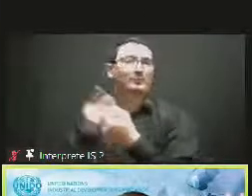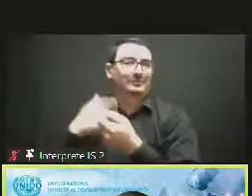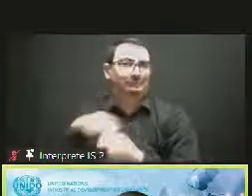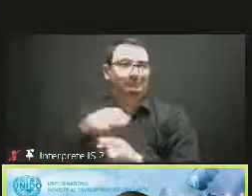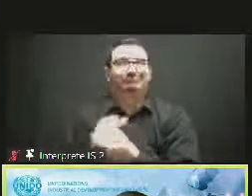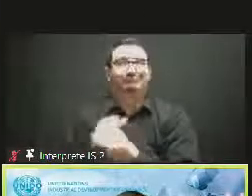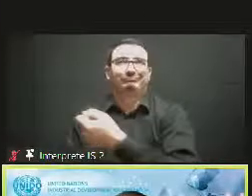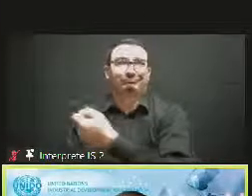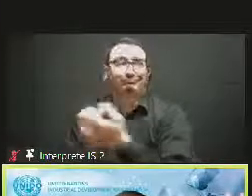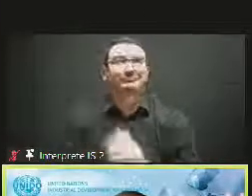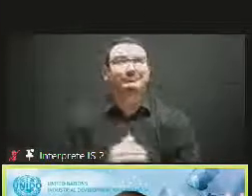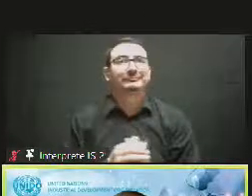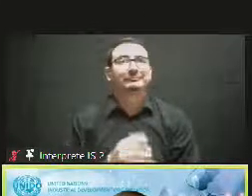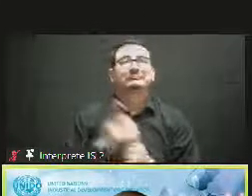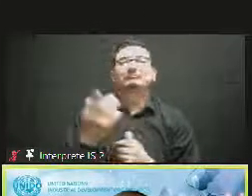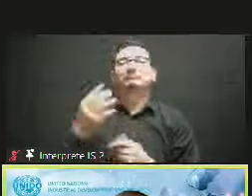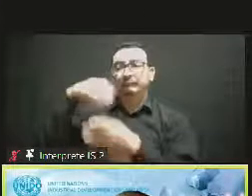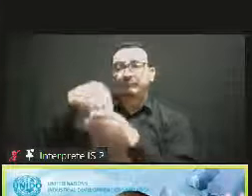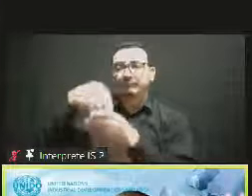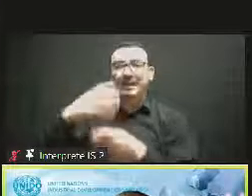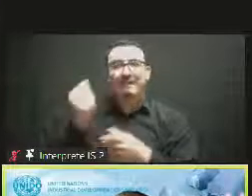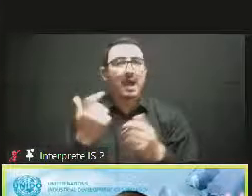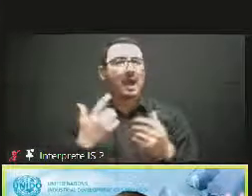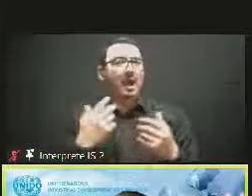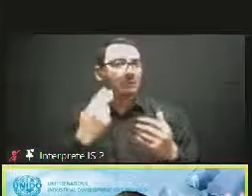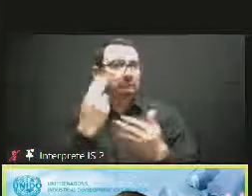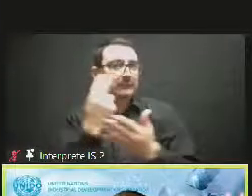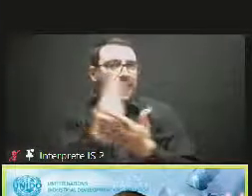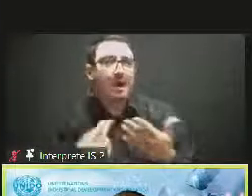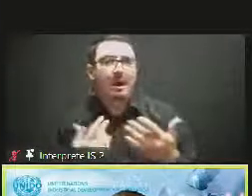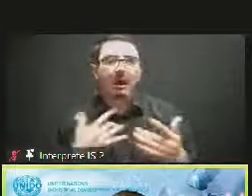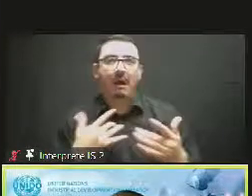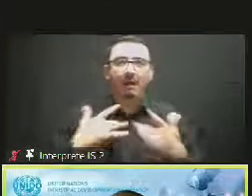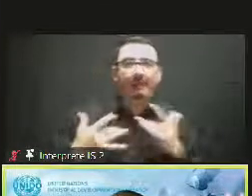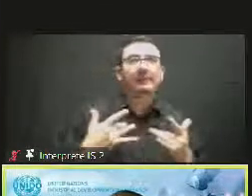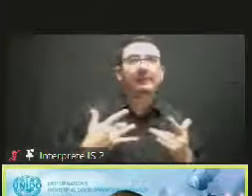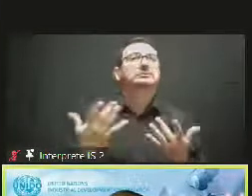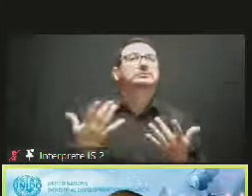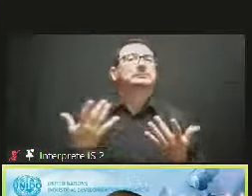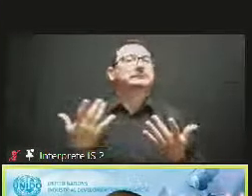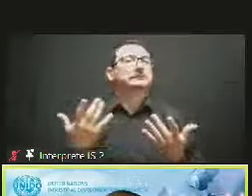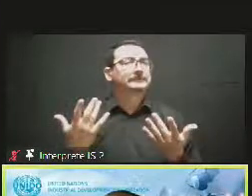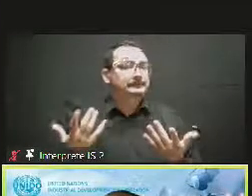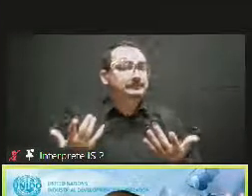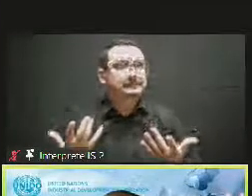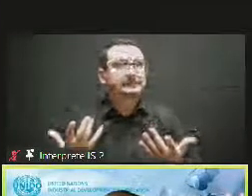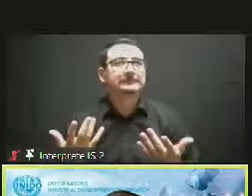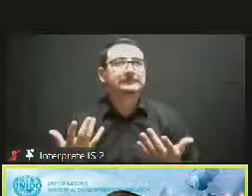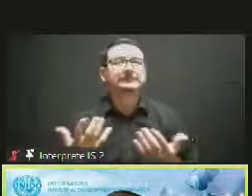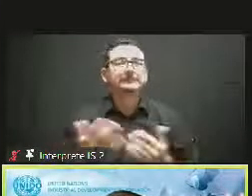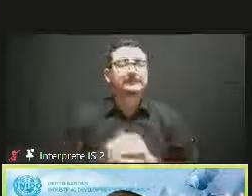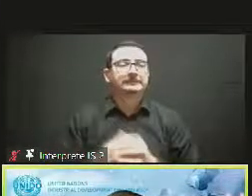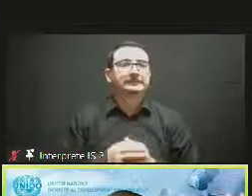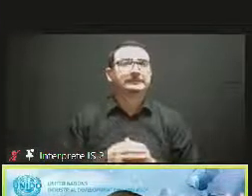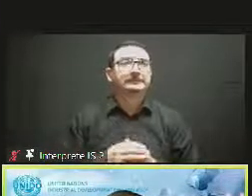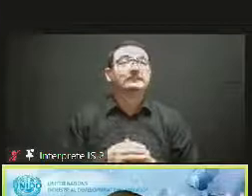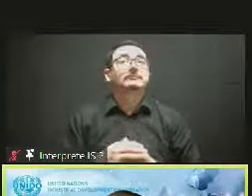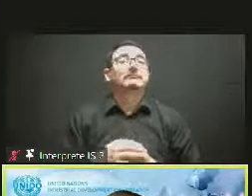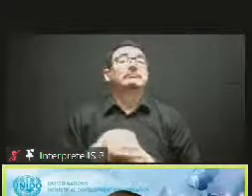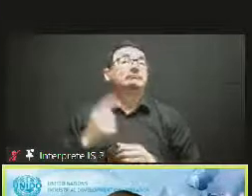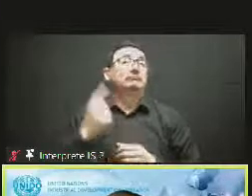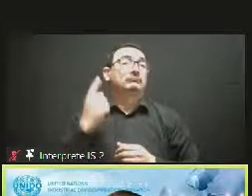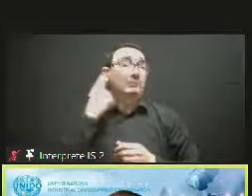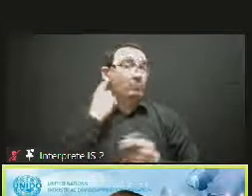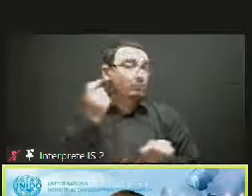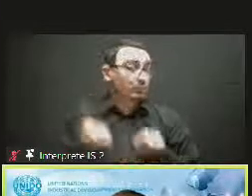country with our partners from Sound Diplomacy. They also participated in this one with us. And we